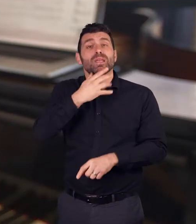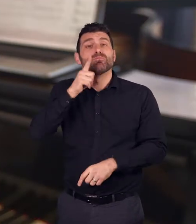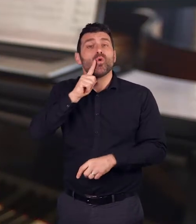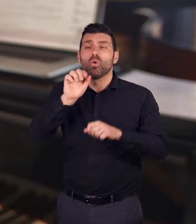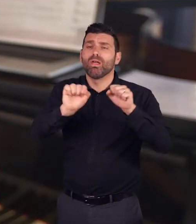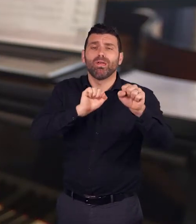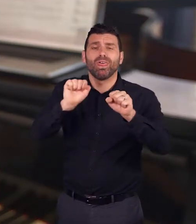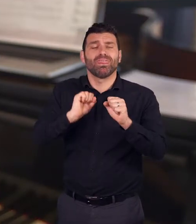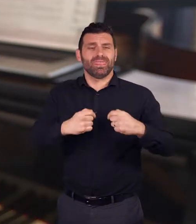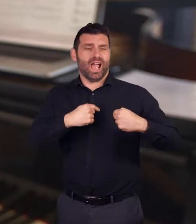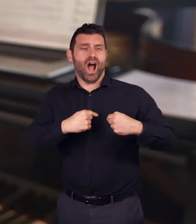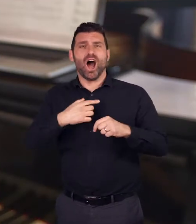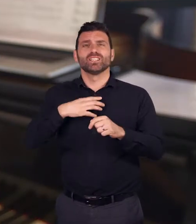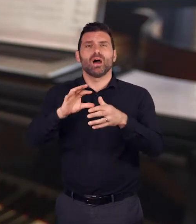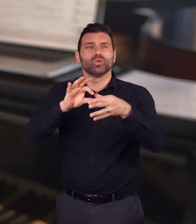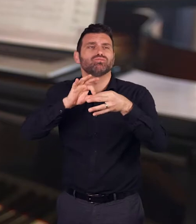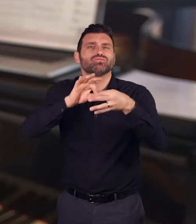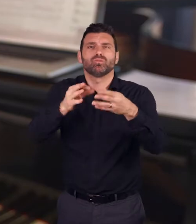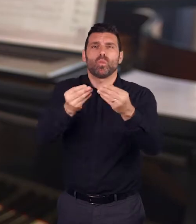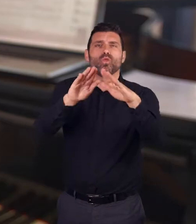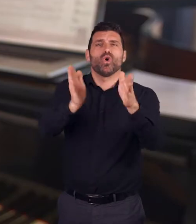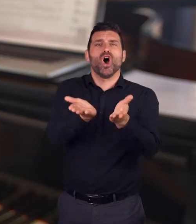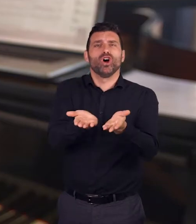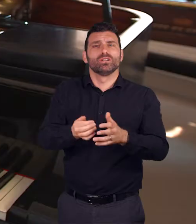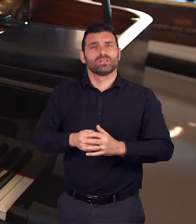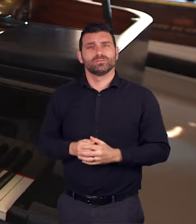people's hearts and speak to the